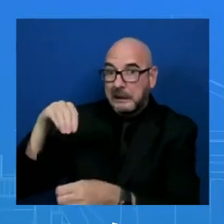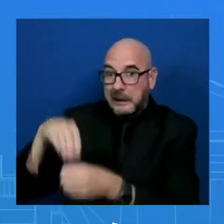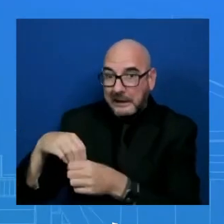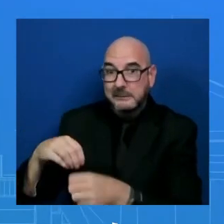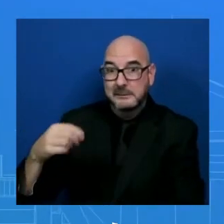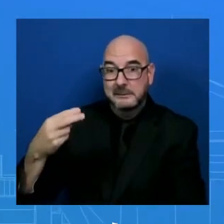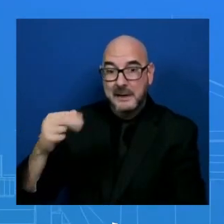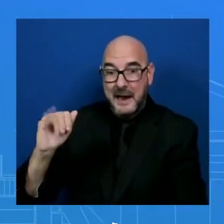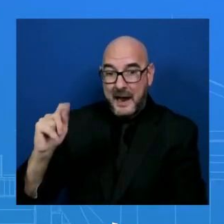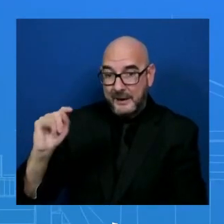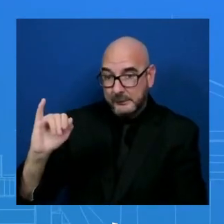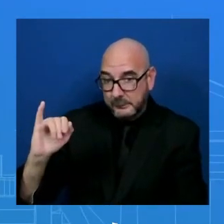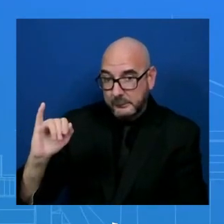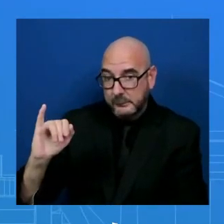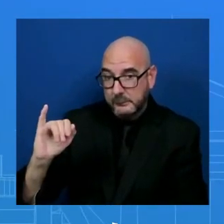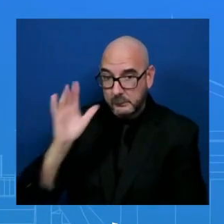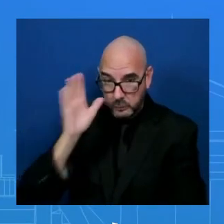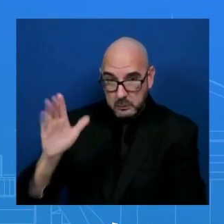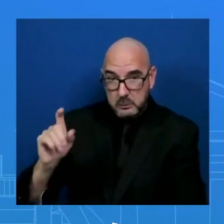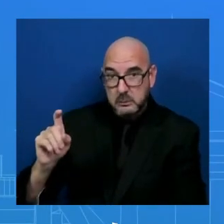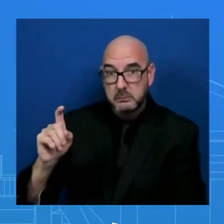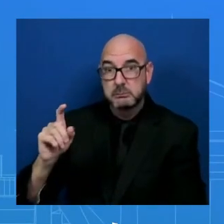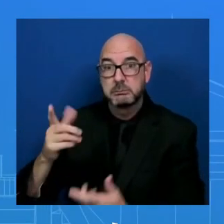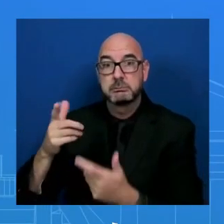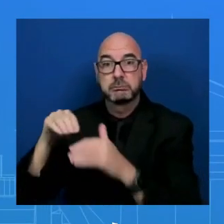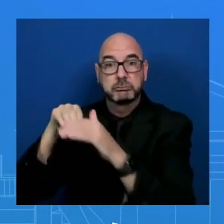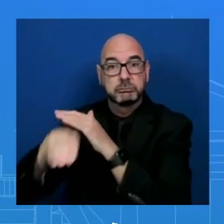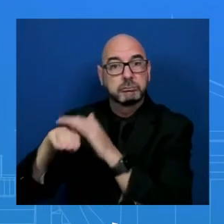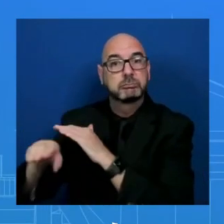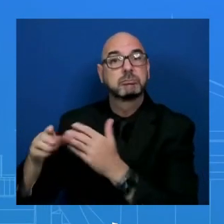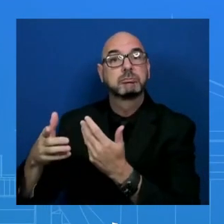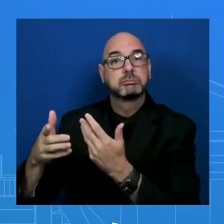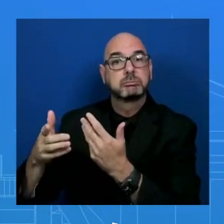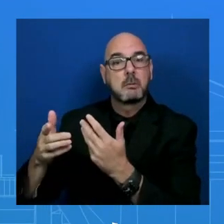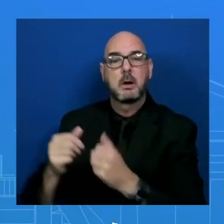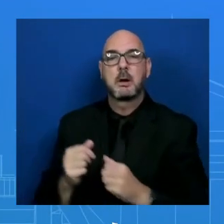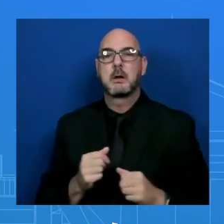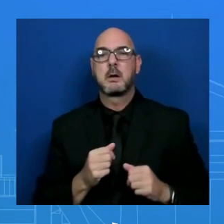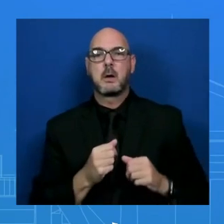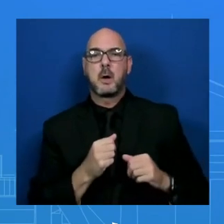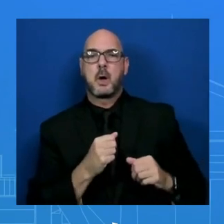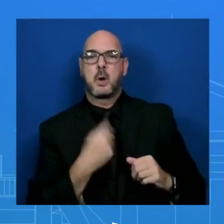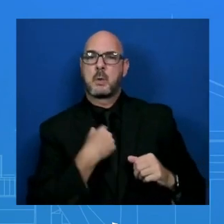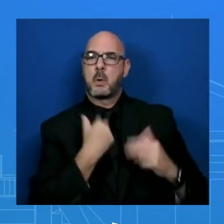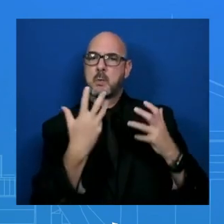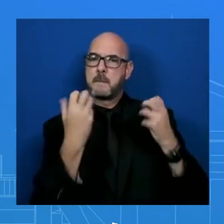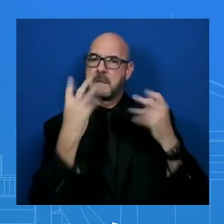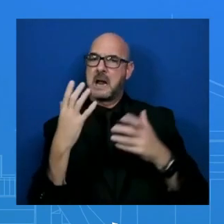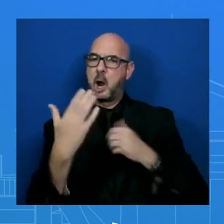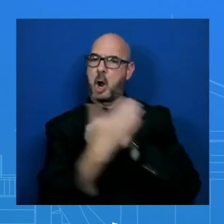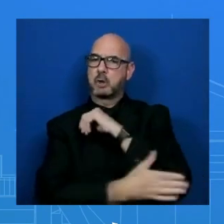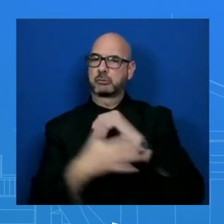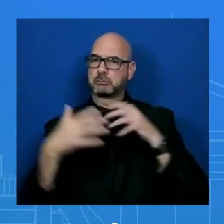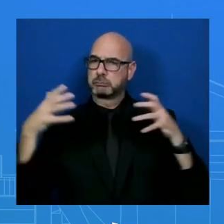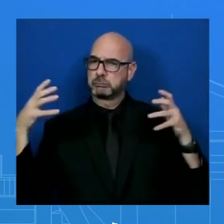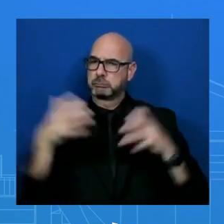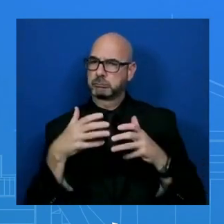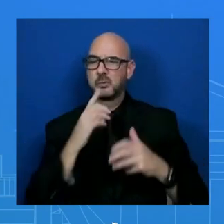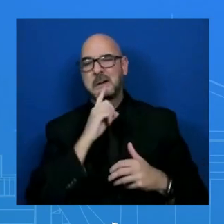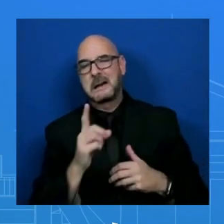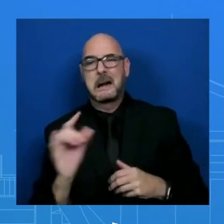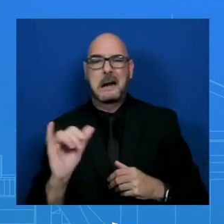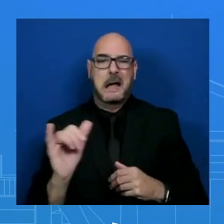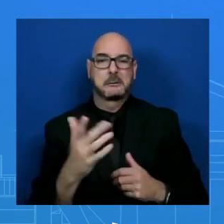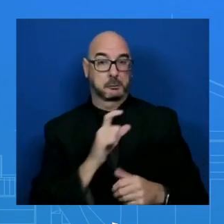we're looking to do is to support a multinational force that is fundamentally a policing support mission, not a military mission, and